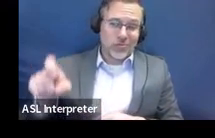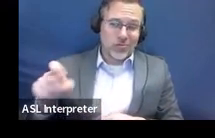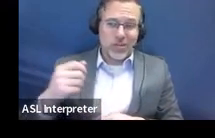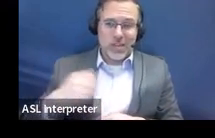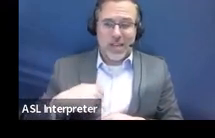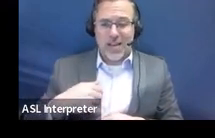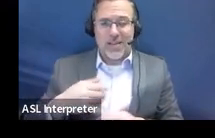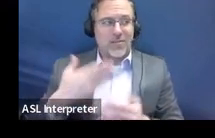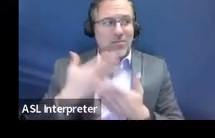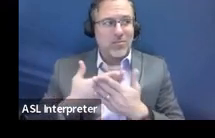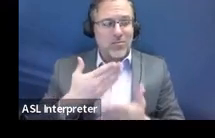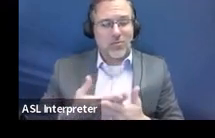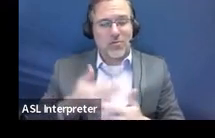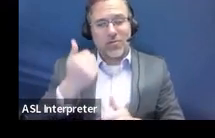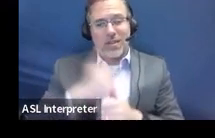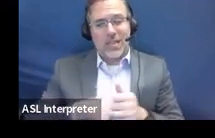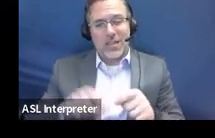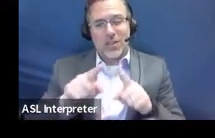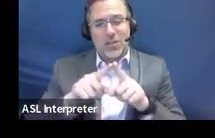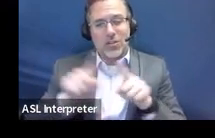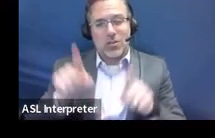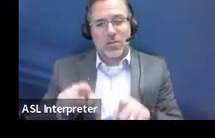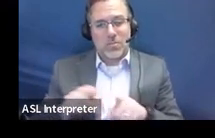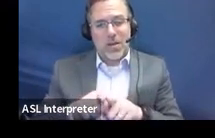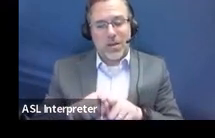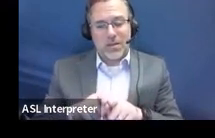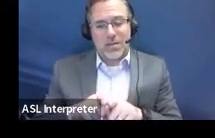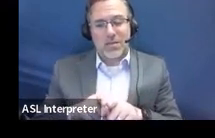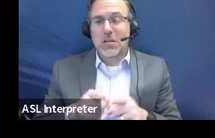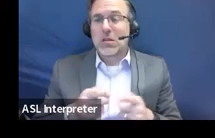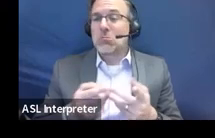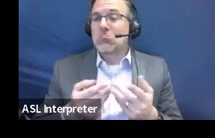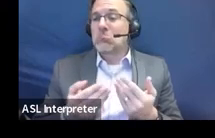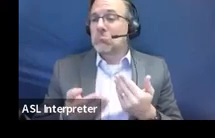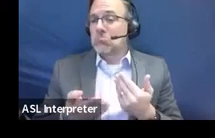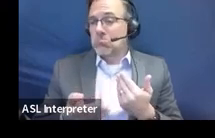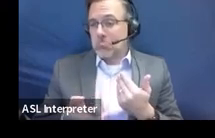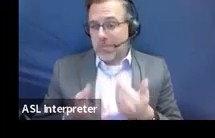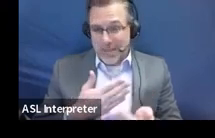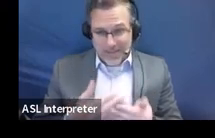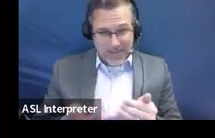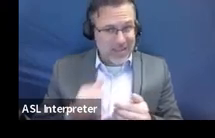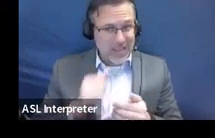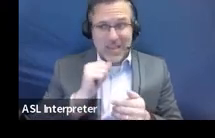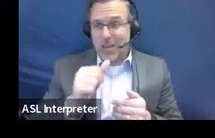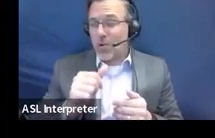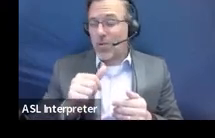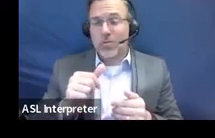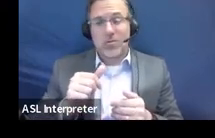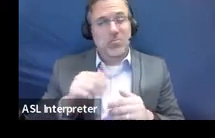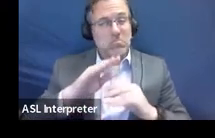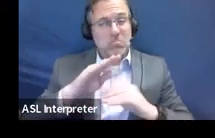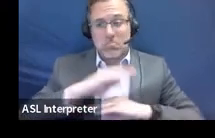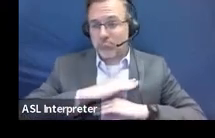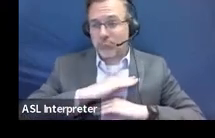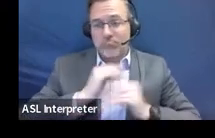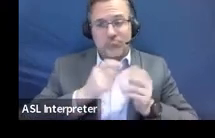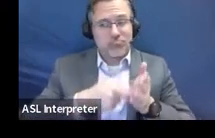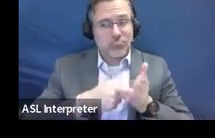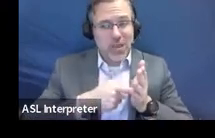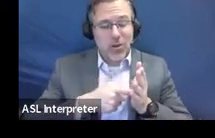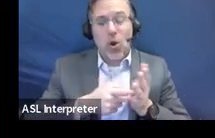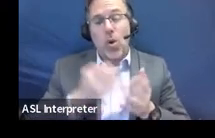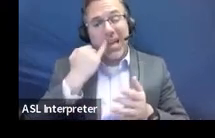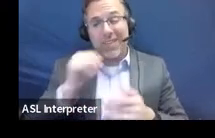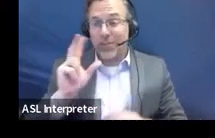of those boxes. Even if they don't qualify, or it's a no, and there were assessments